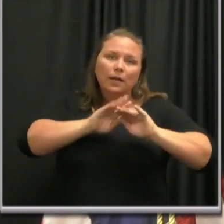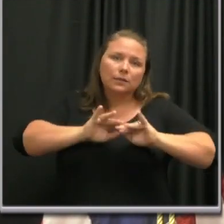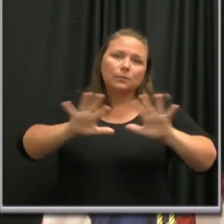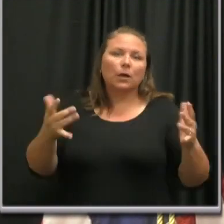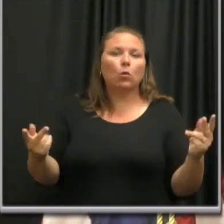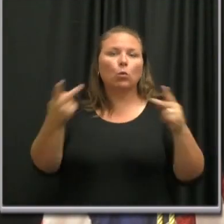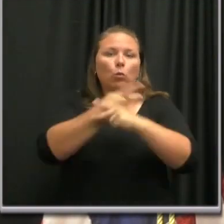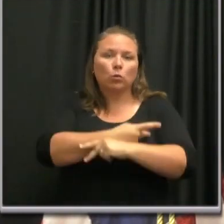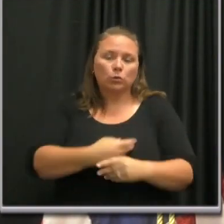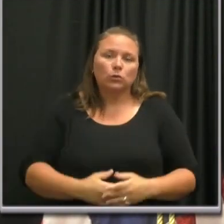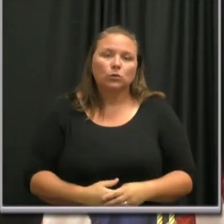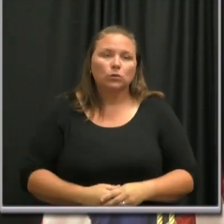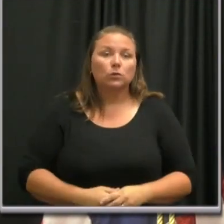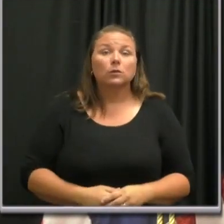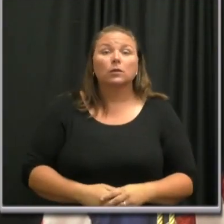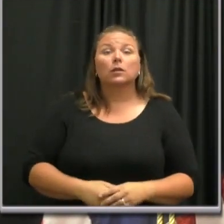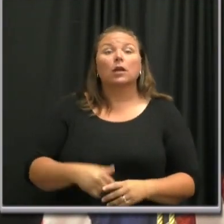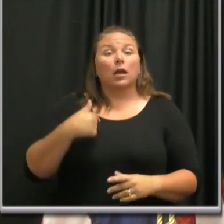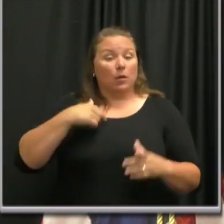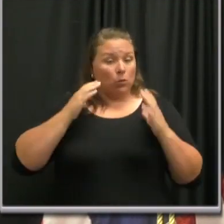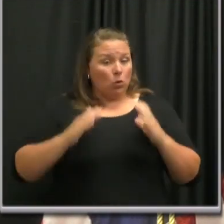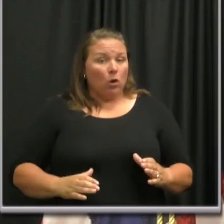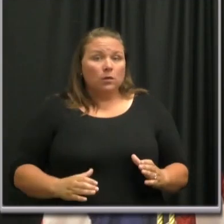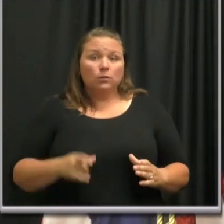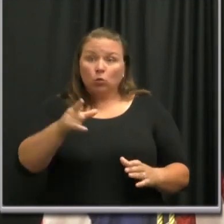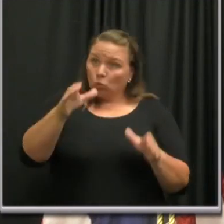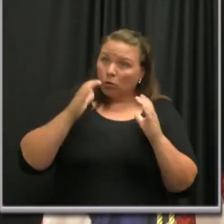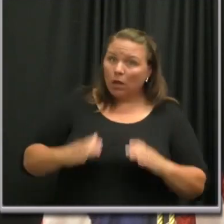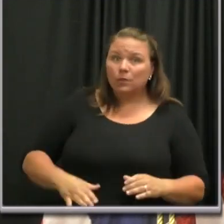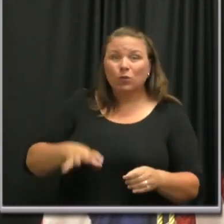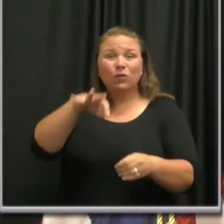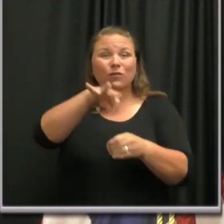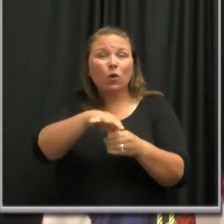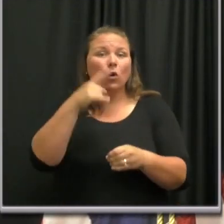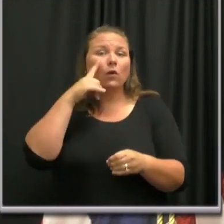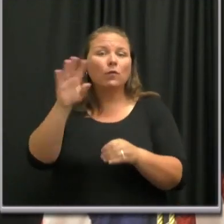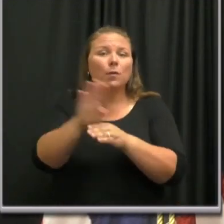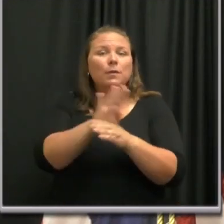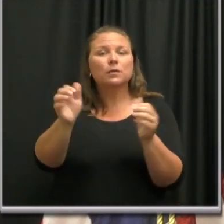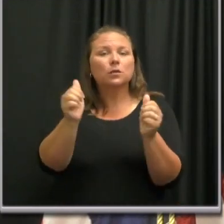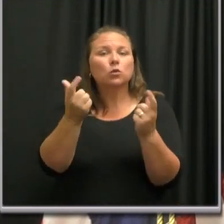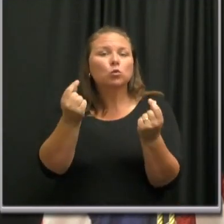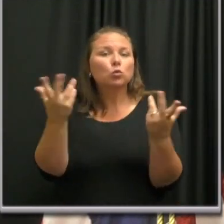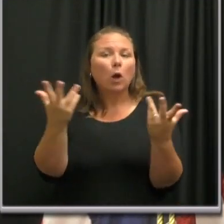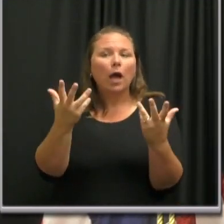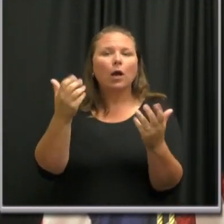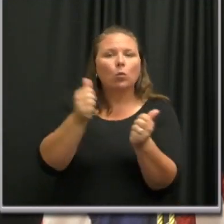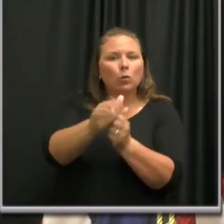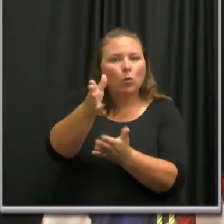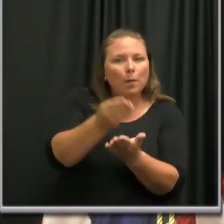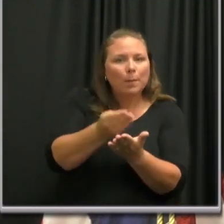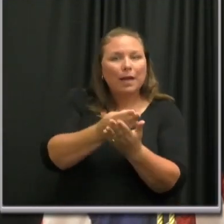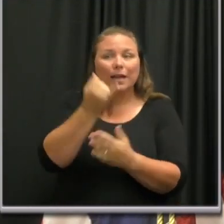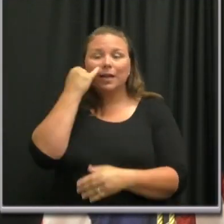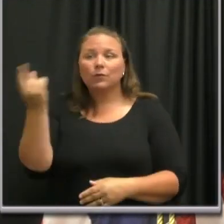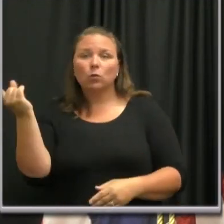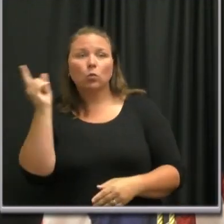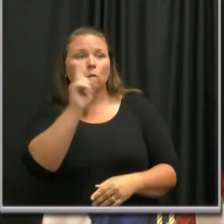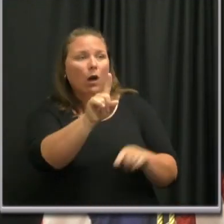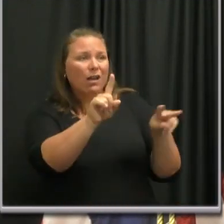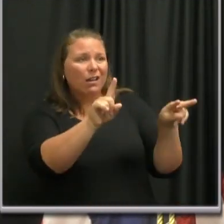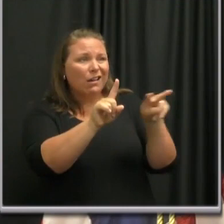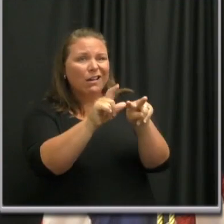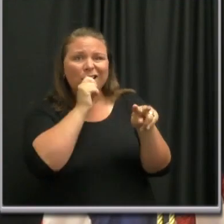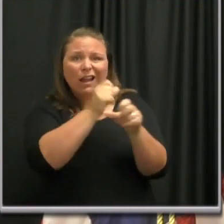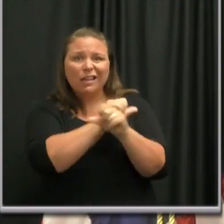this virus. And as a customer, vote with your wallet. If you don't feel safe in a business, walk out. There's